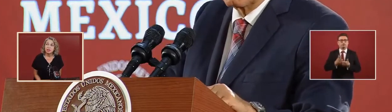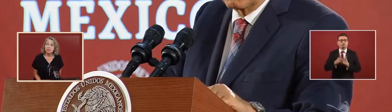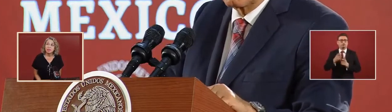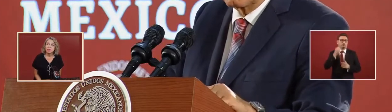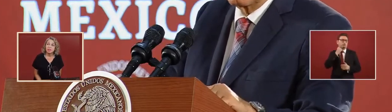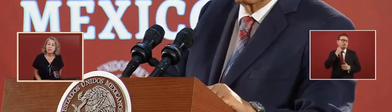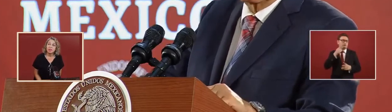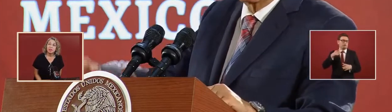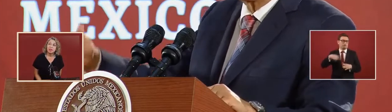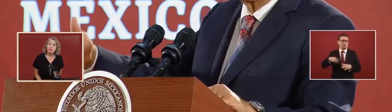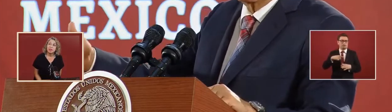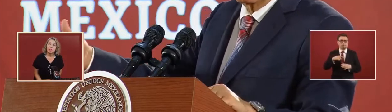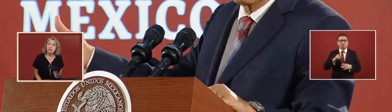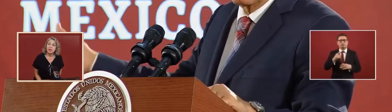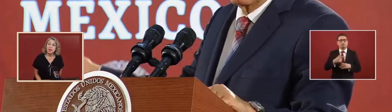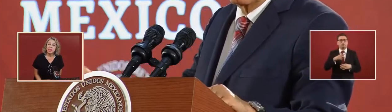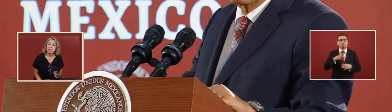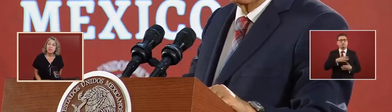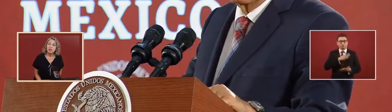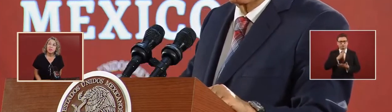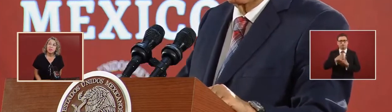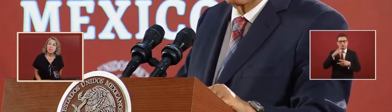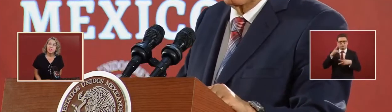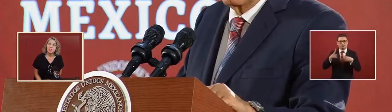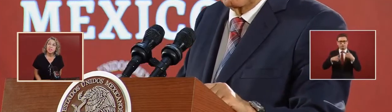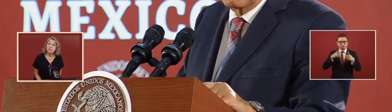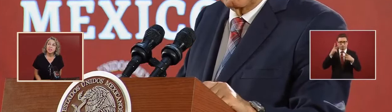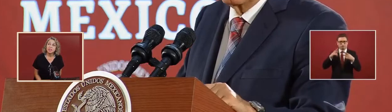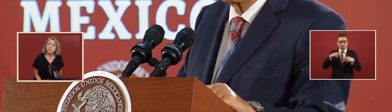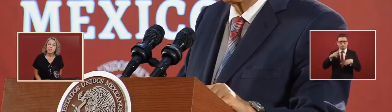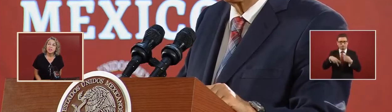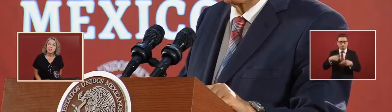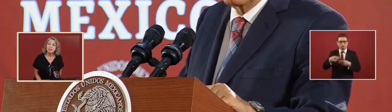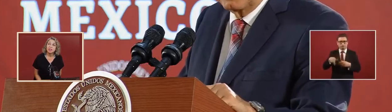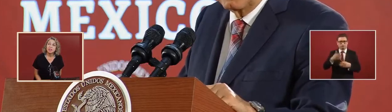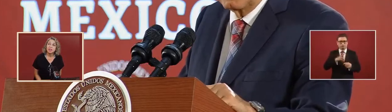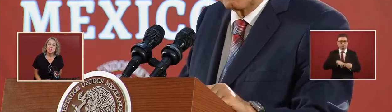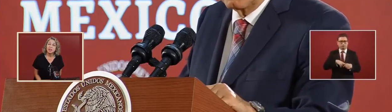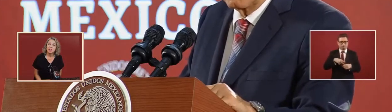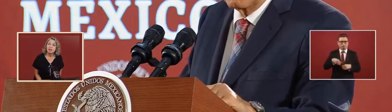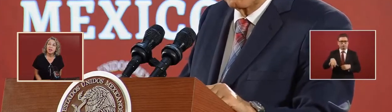to go visit the child